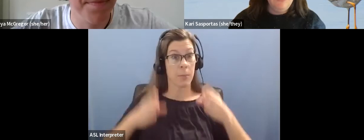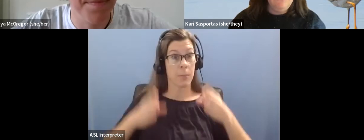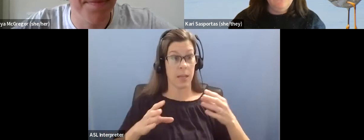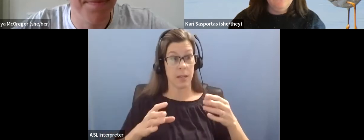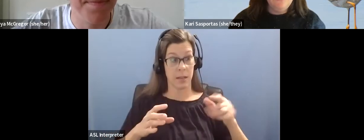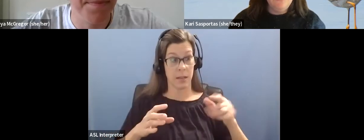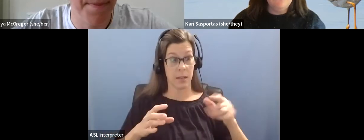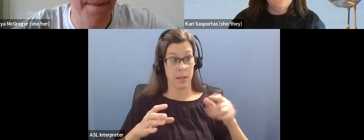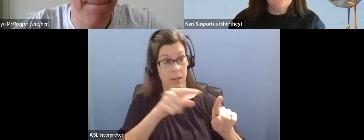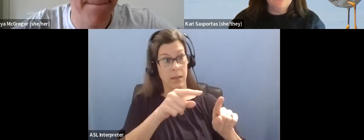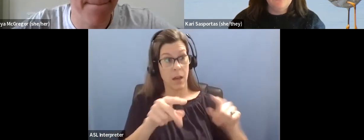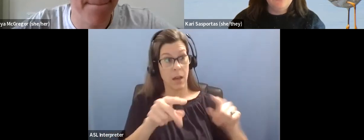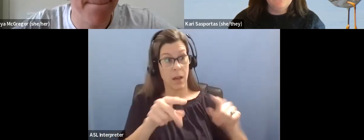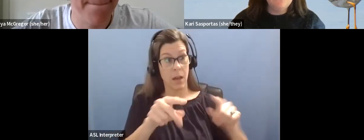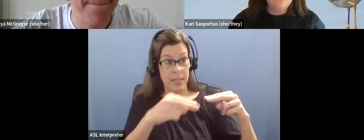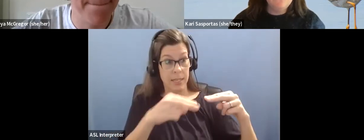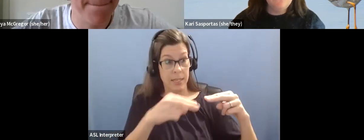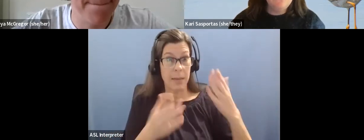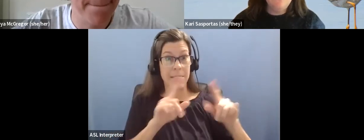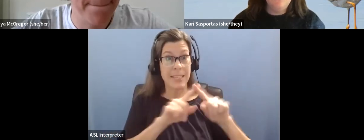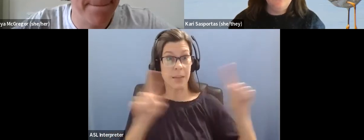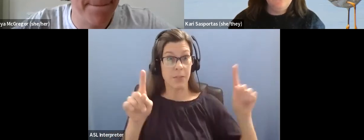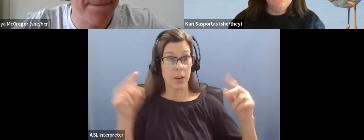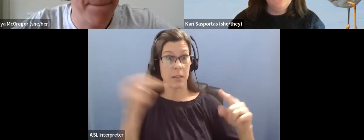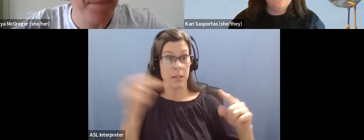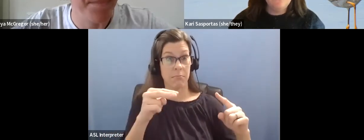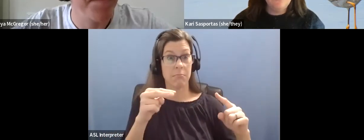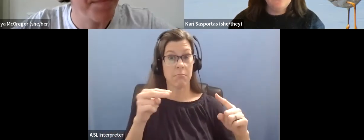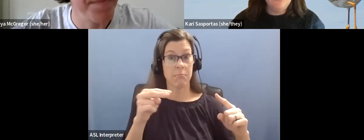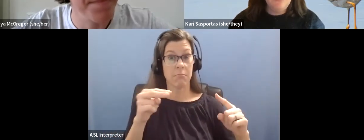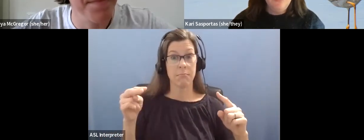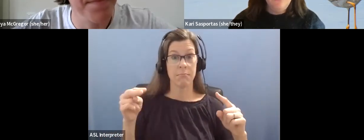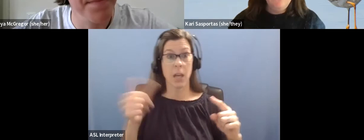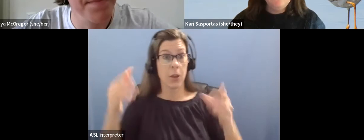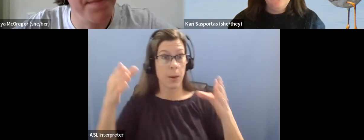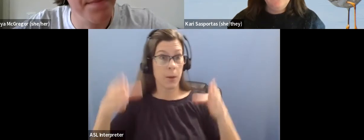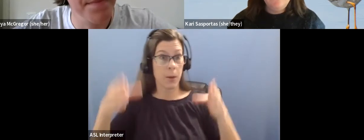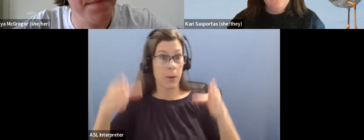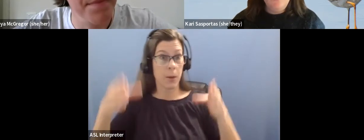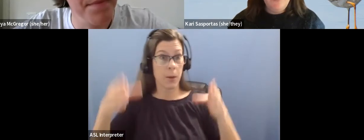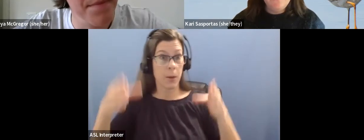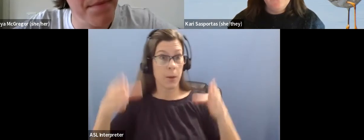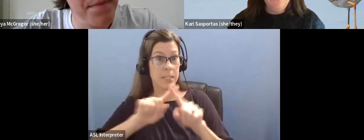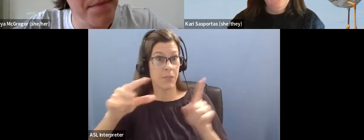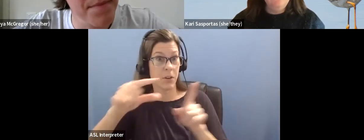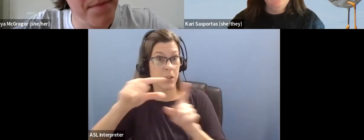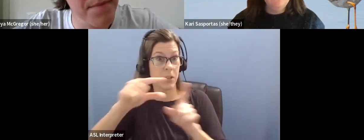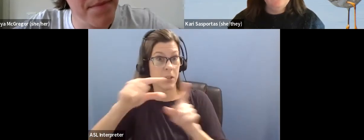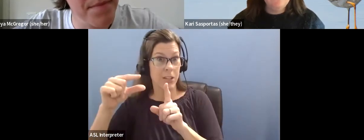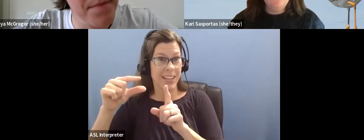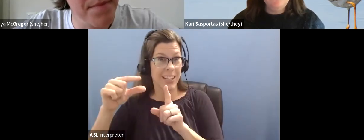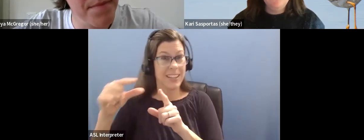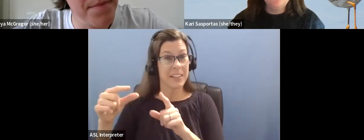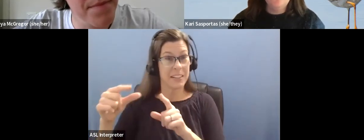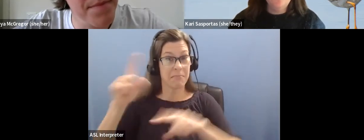might use other terminology or someone else who's disabled might use other terminology. So I guess the best thing for